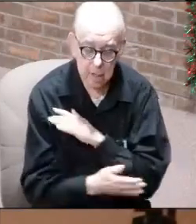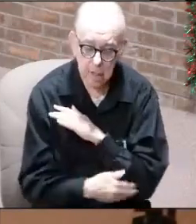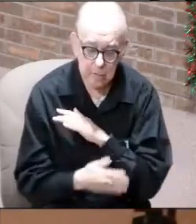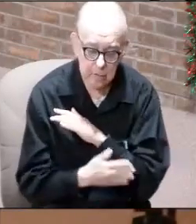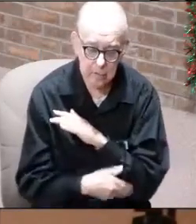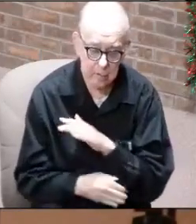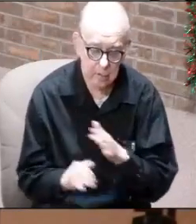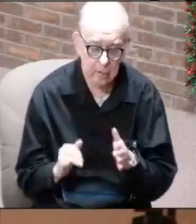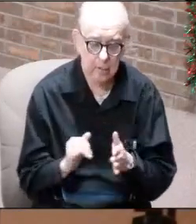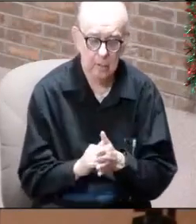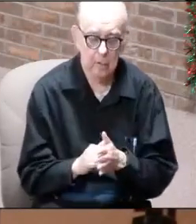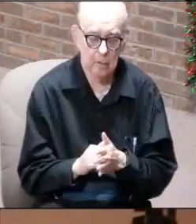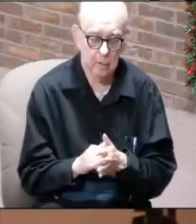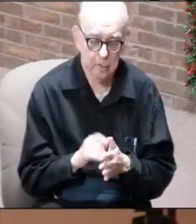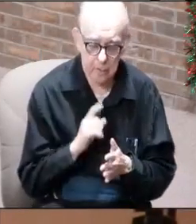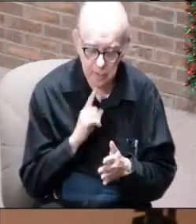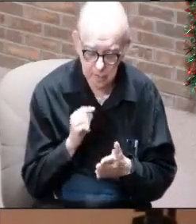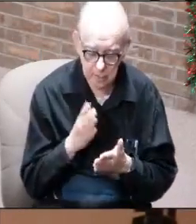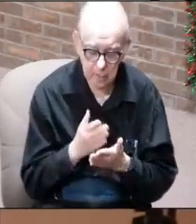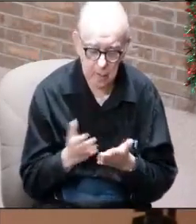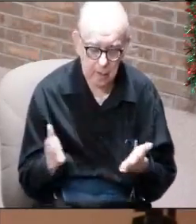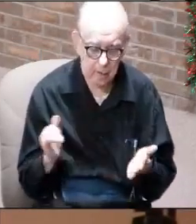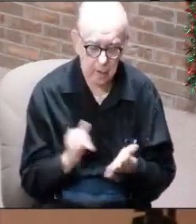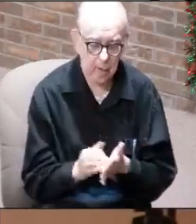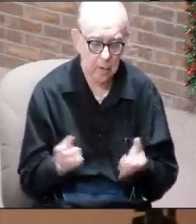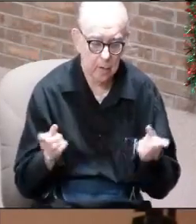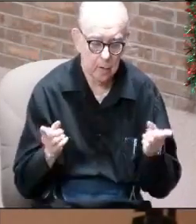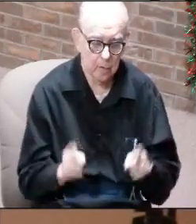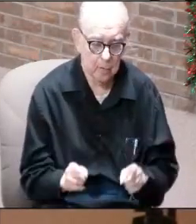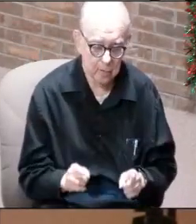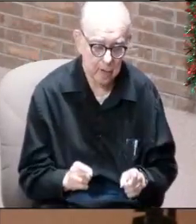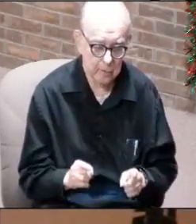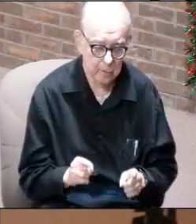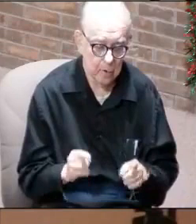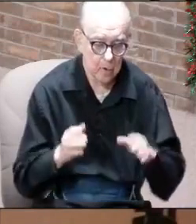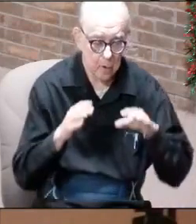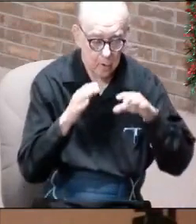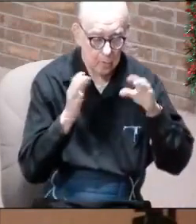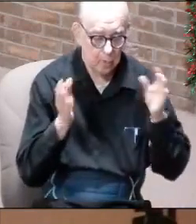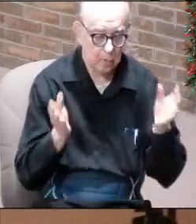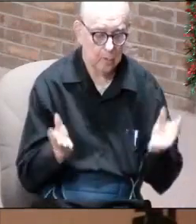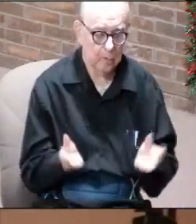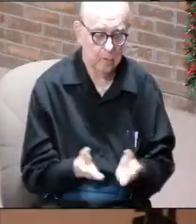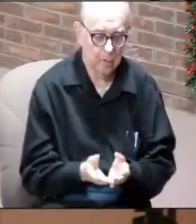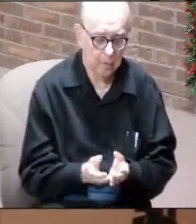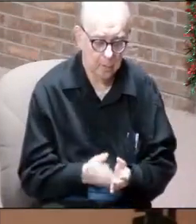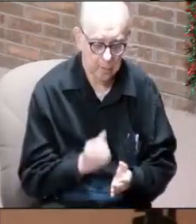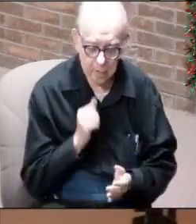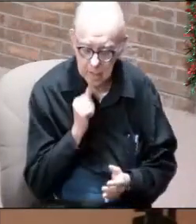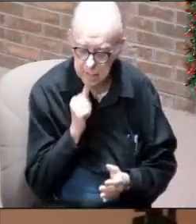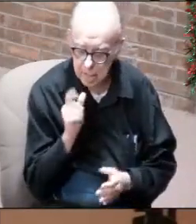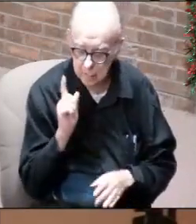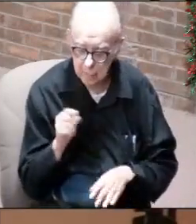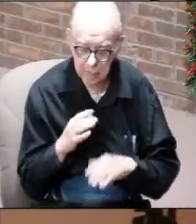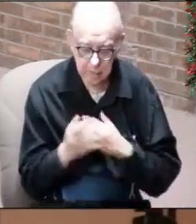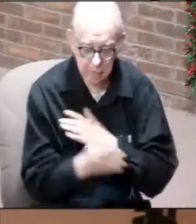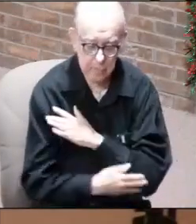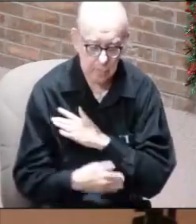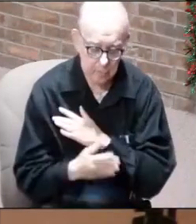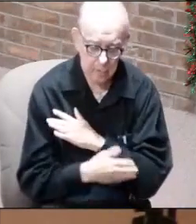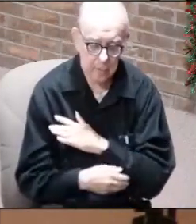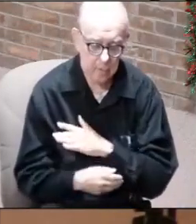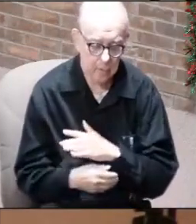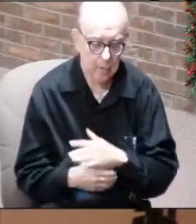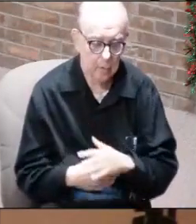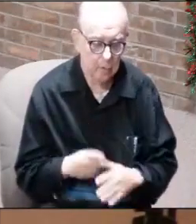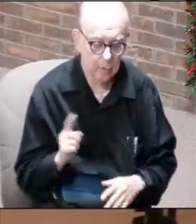This was something that happened globally. there was not one country, one